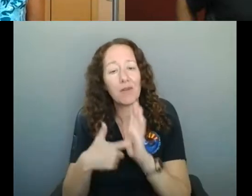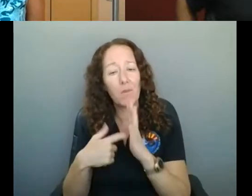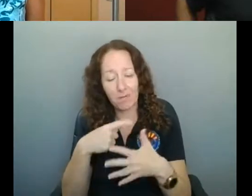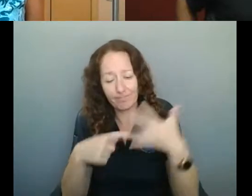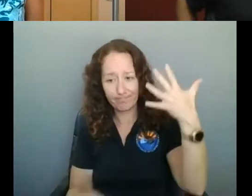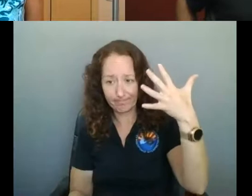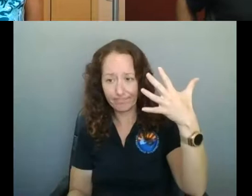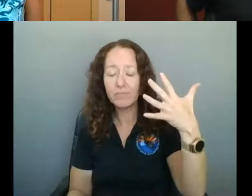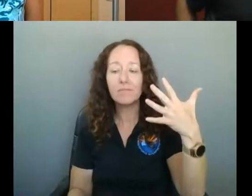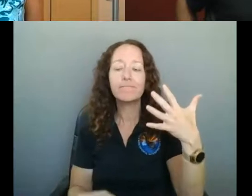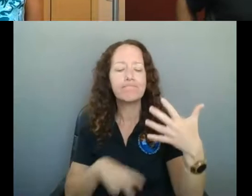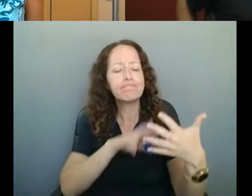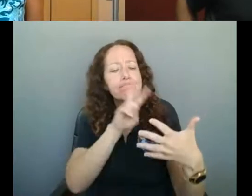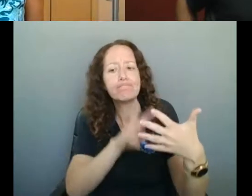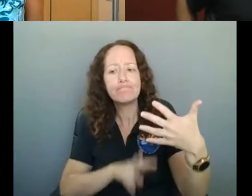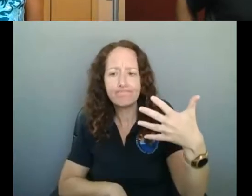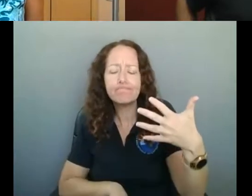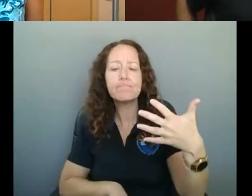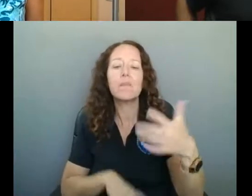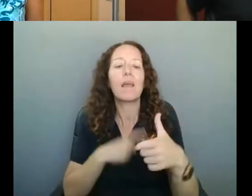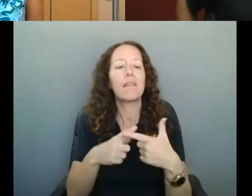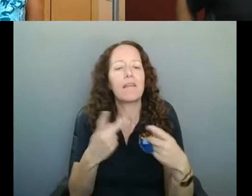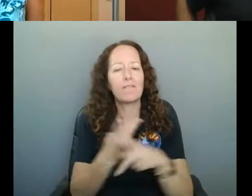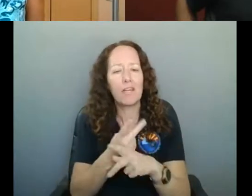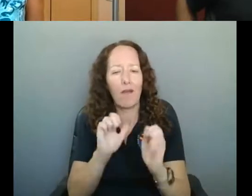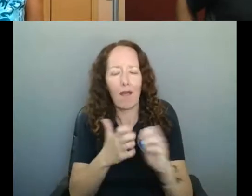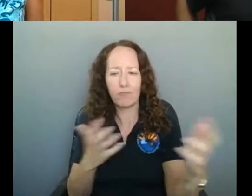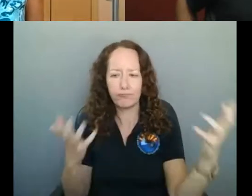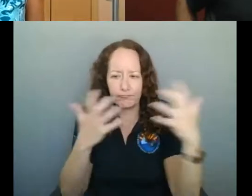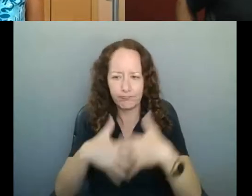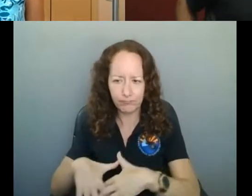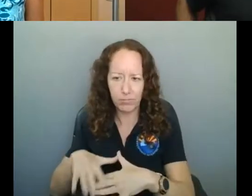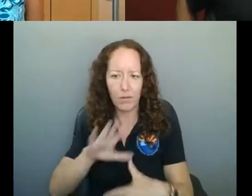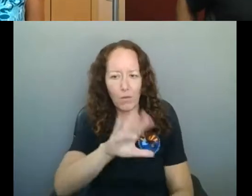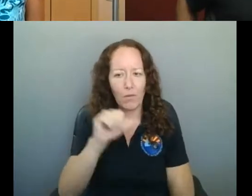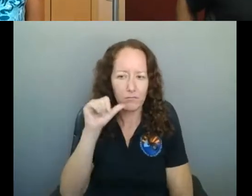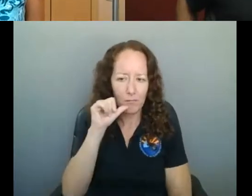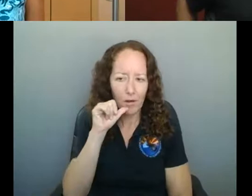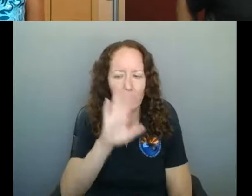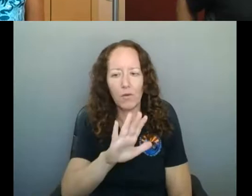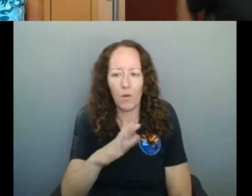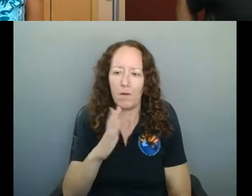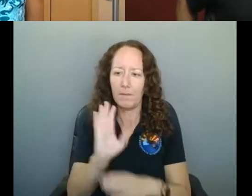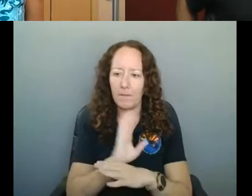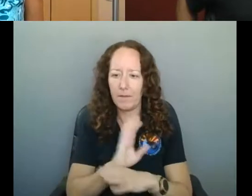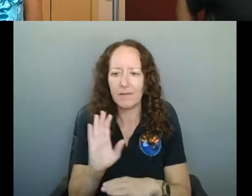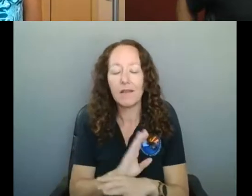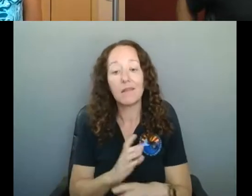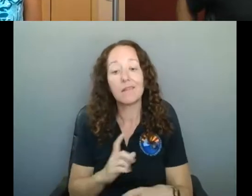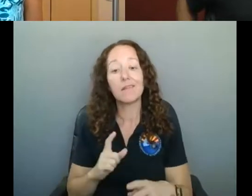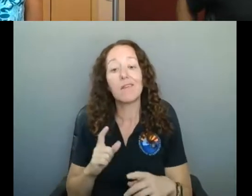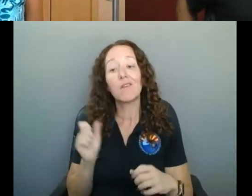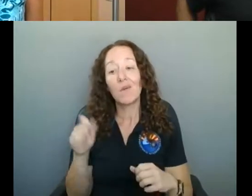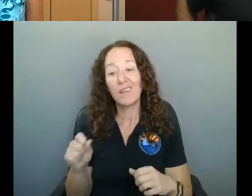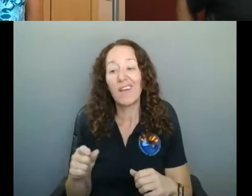those were suggestions when I brought this to the state yesterday is to have a hostess, have, you know, people sat at tables so that they're